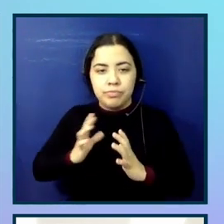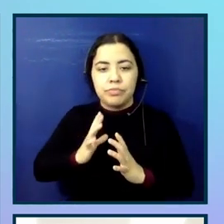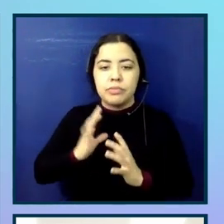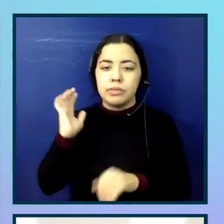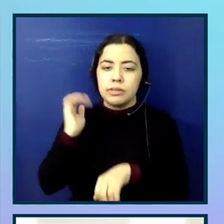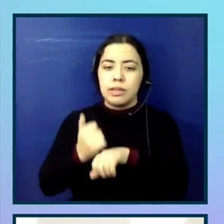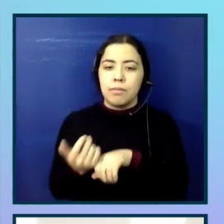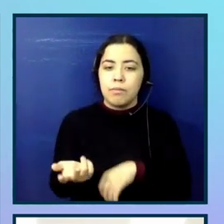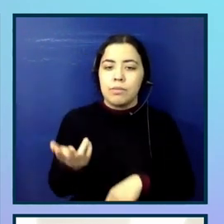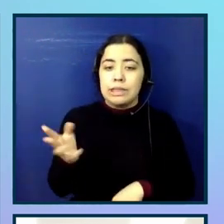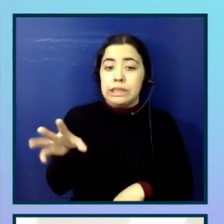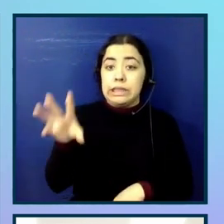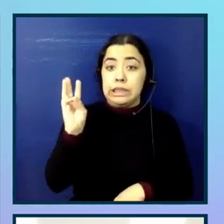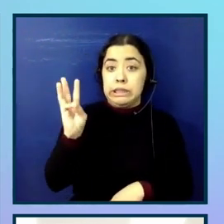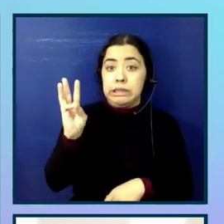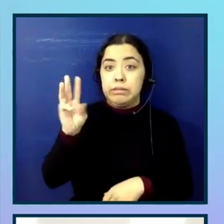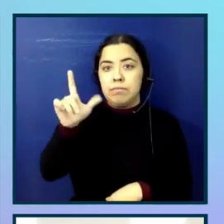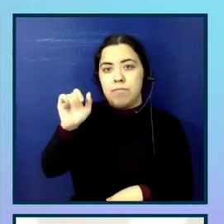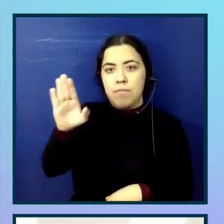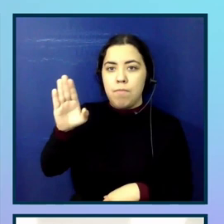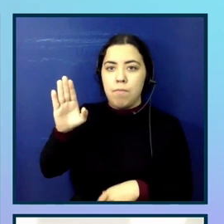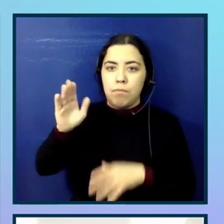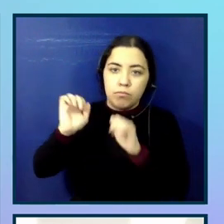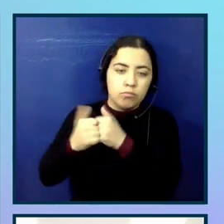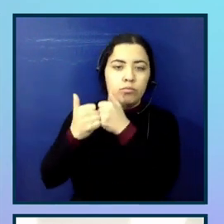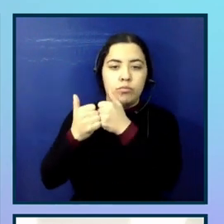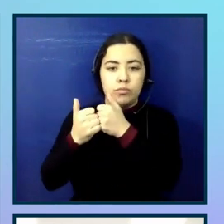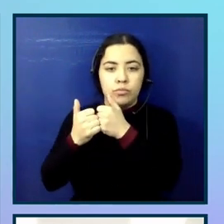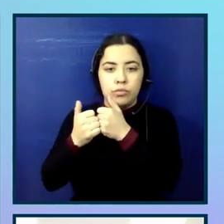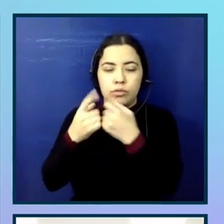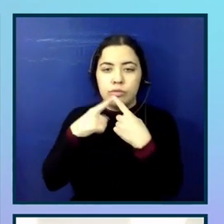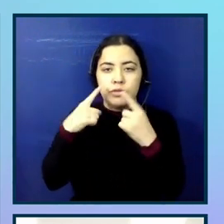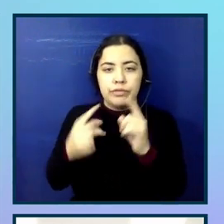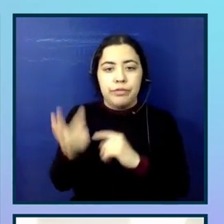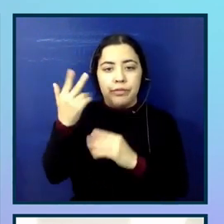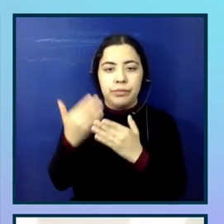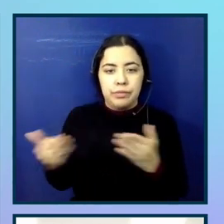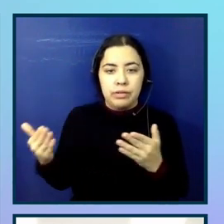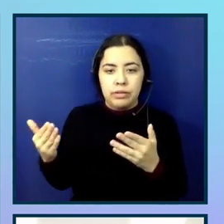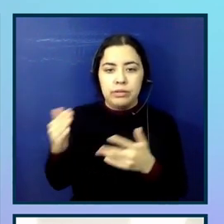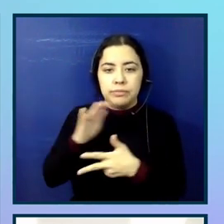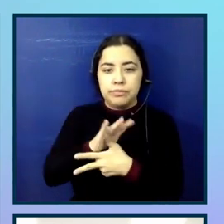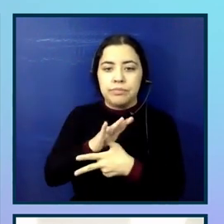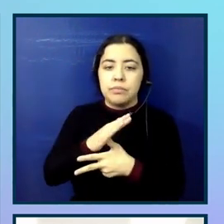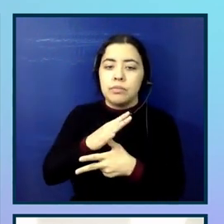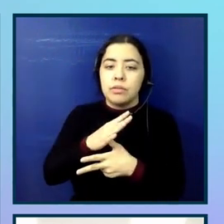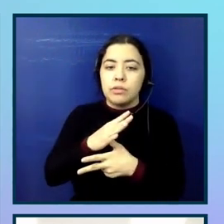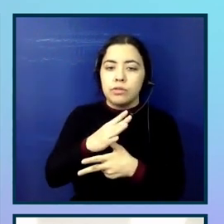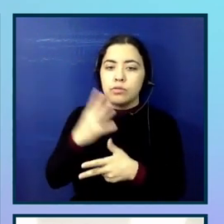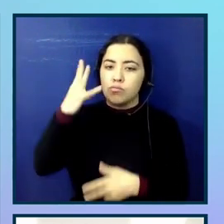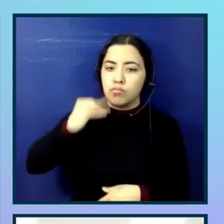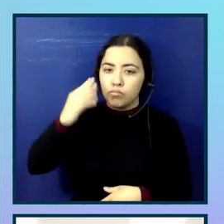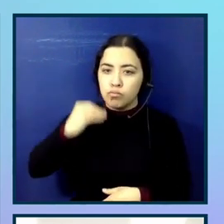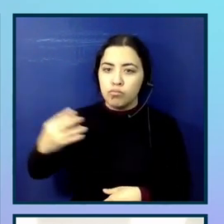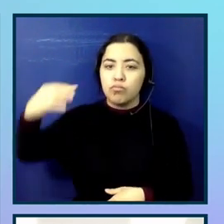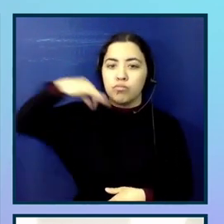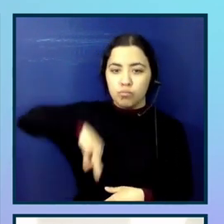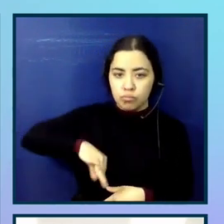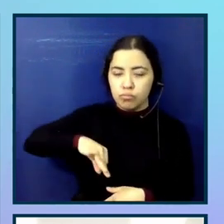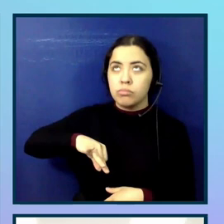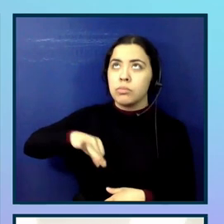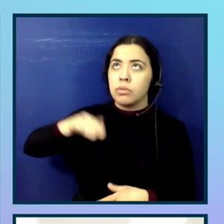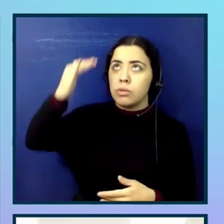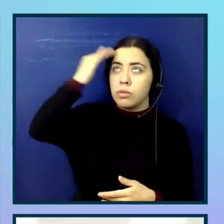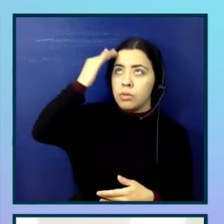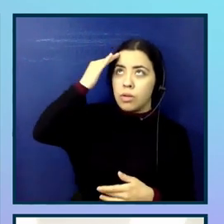to achieve three things. So gain experience and awareness of different impairments and disabilities, learn about the assistive technology